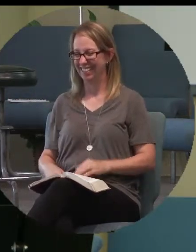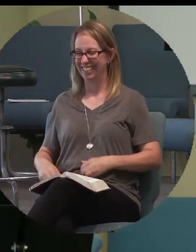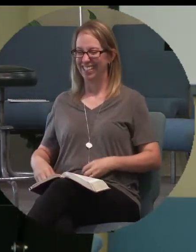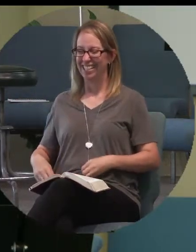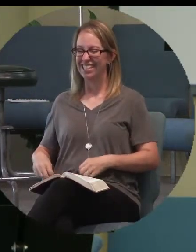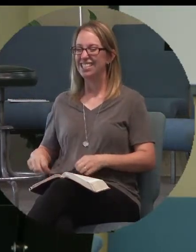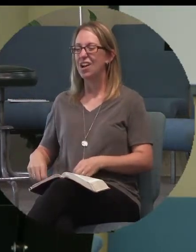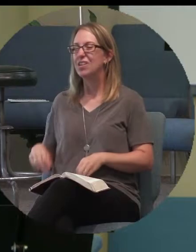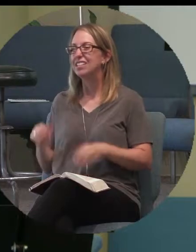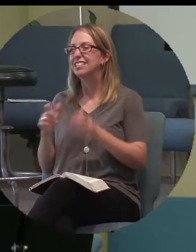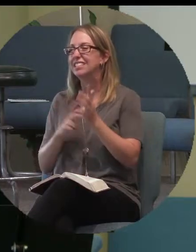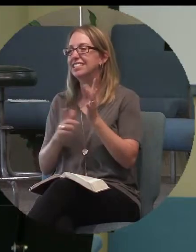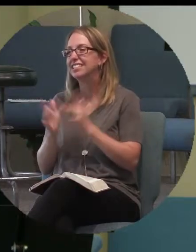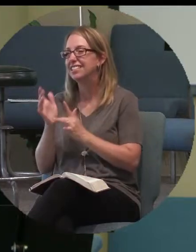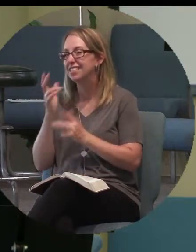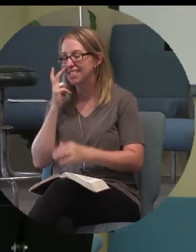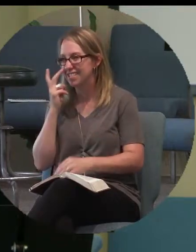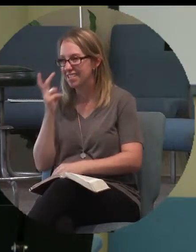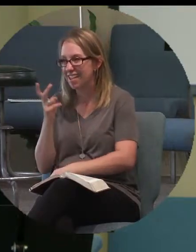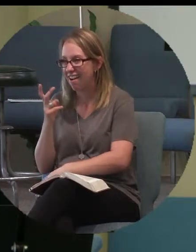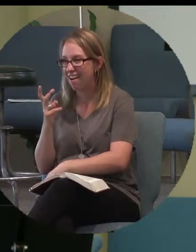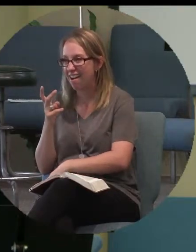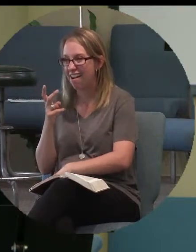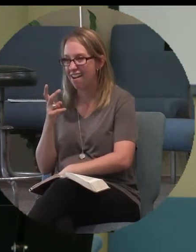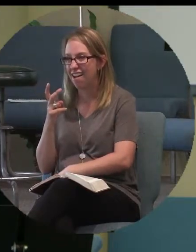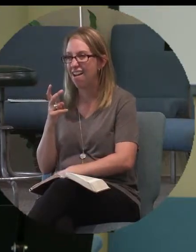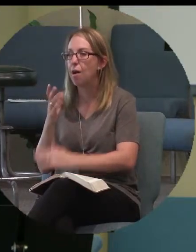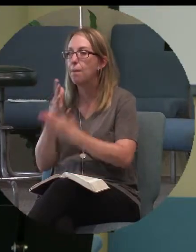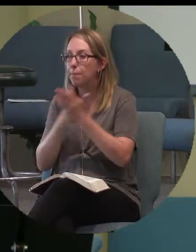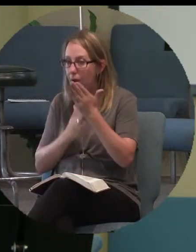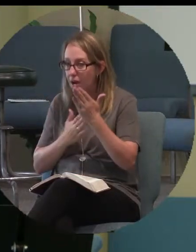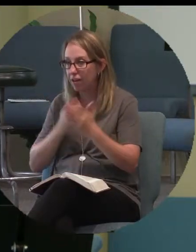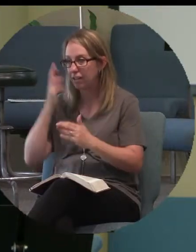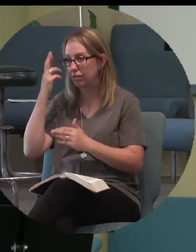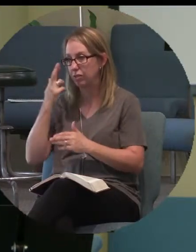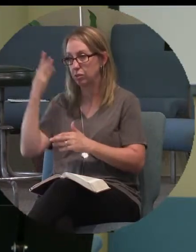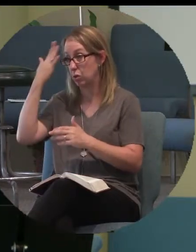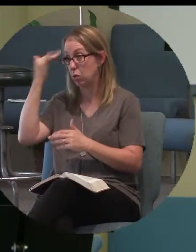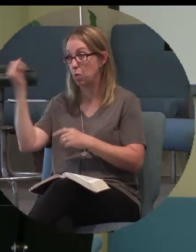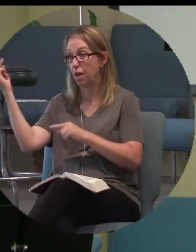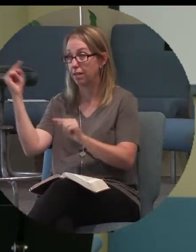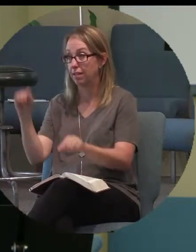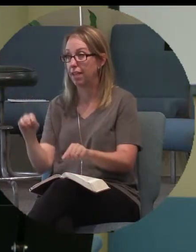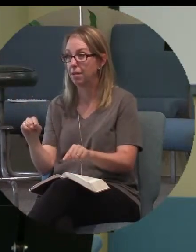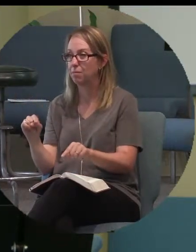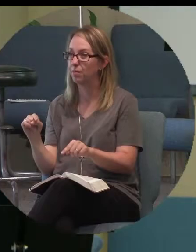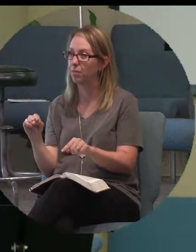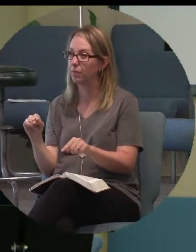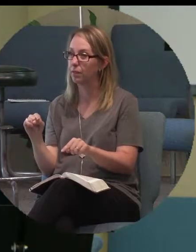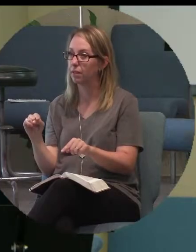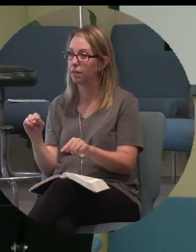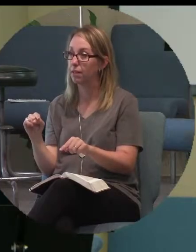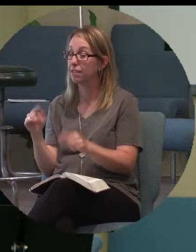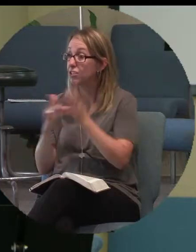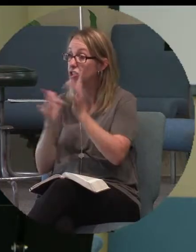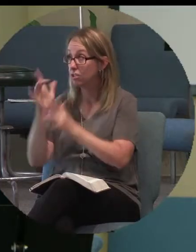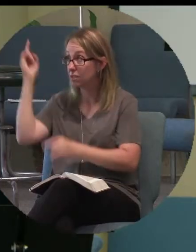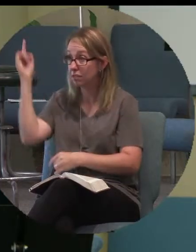So Jesus saw part of why he came. See, because he came for you and me.